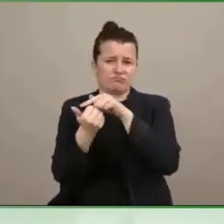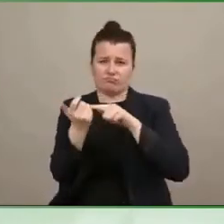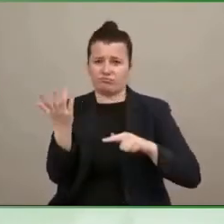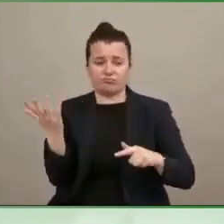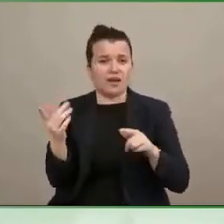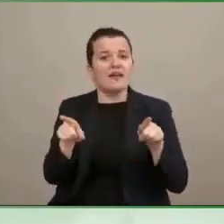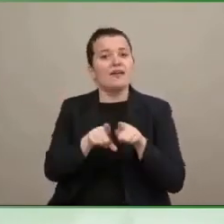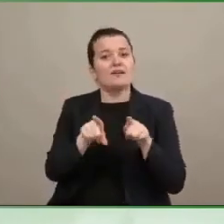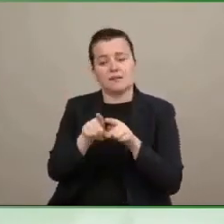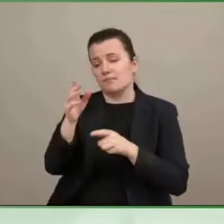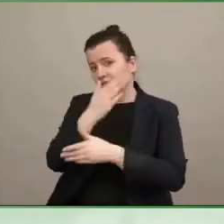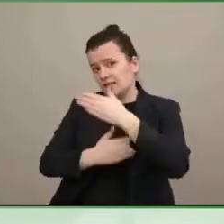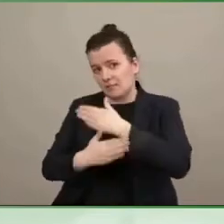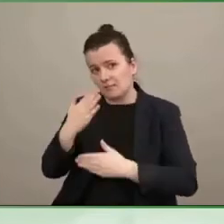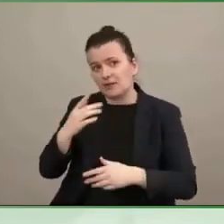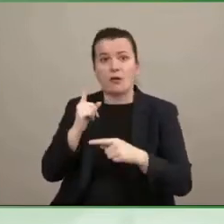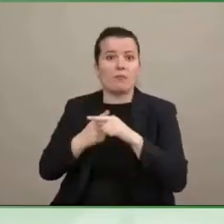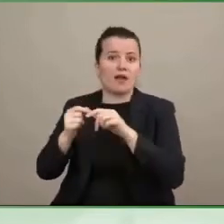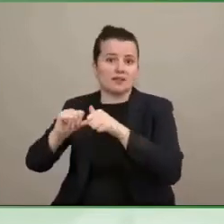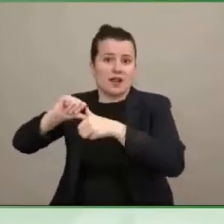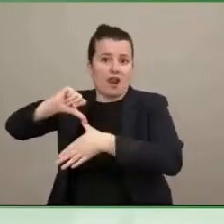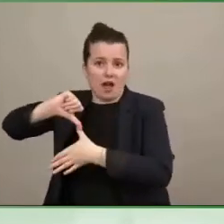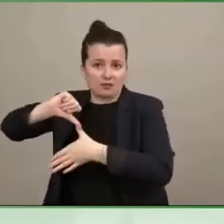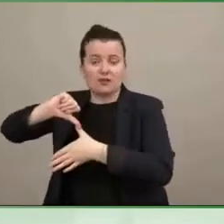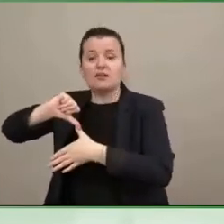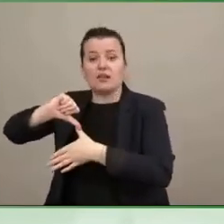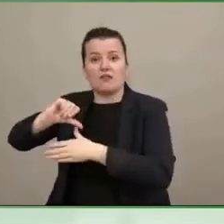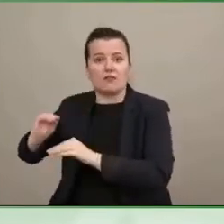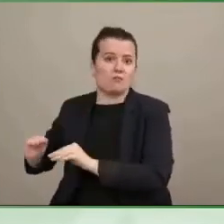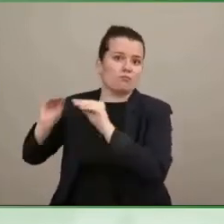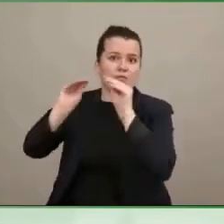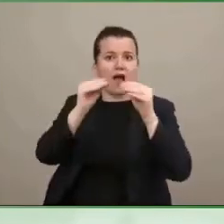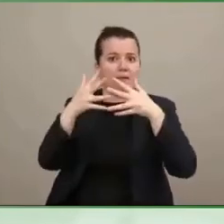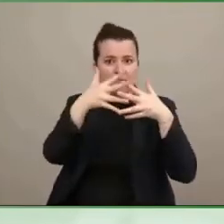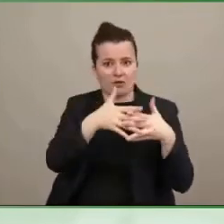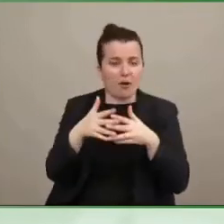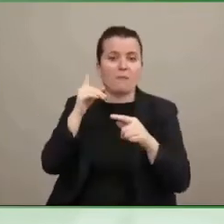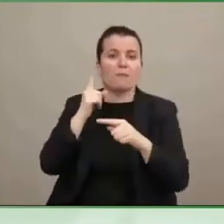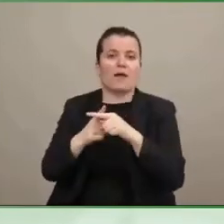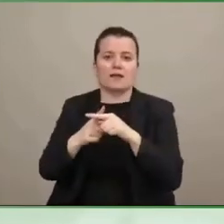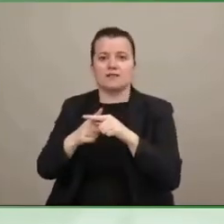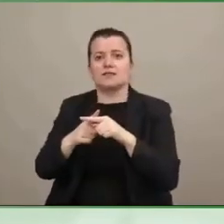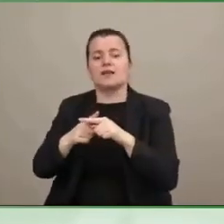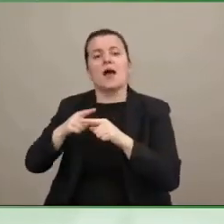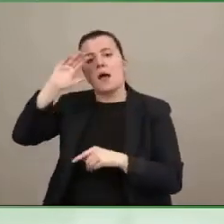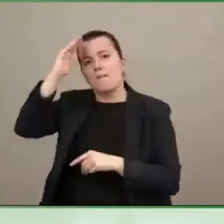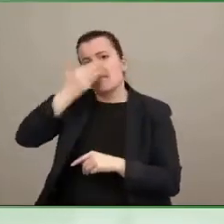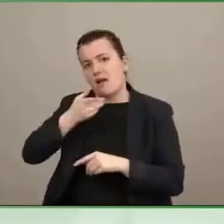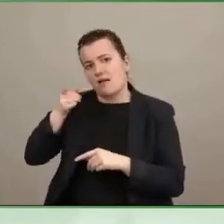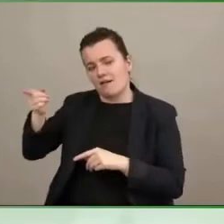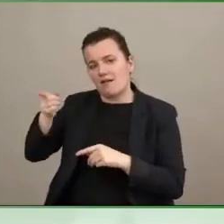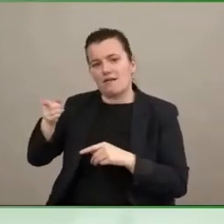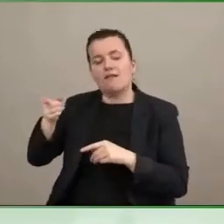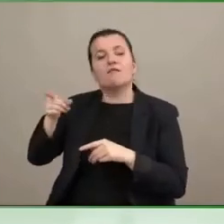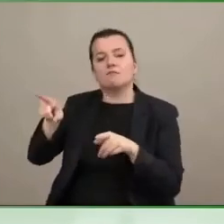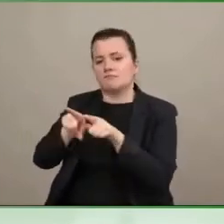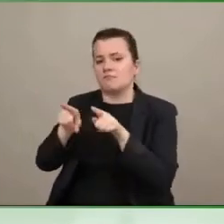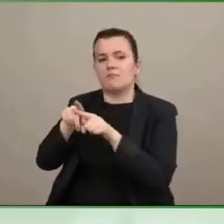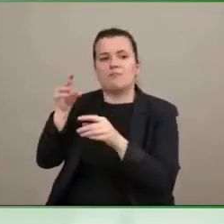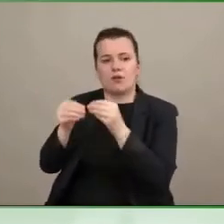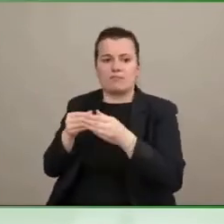sets the stage for where we are in the pandemic and the early stages. And, of course, as we move later on,